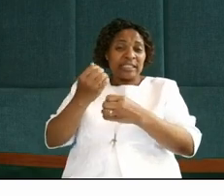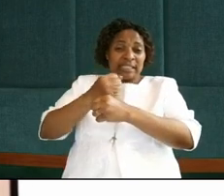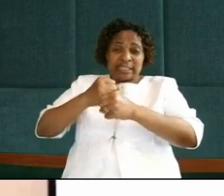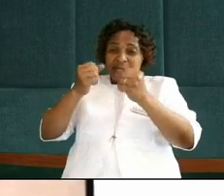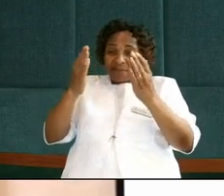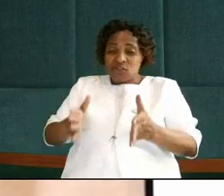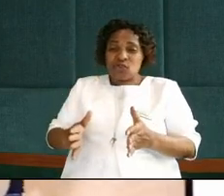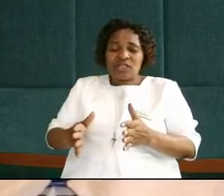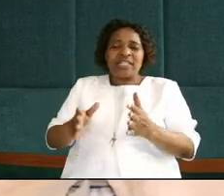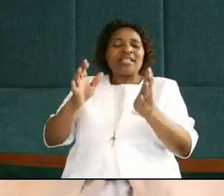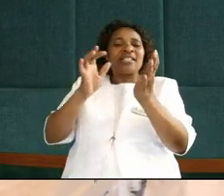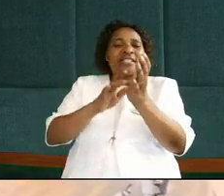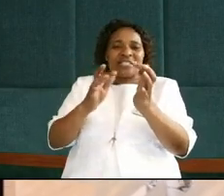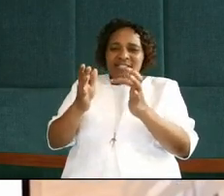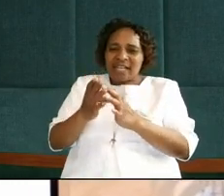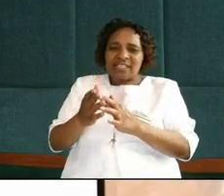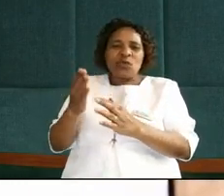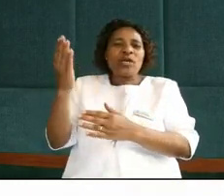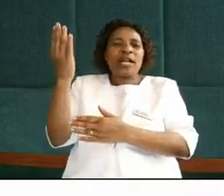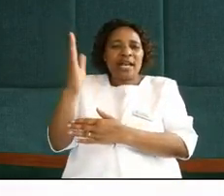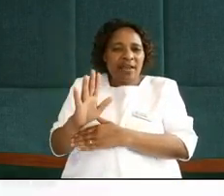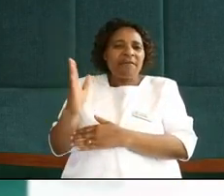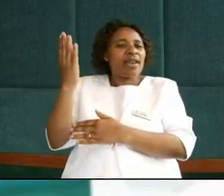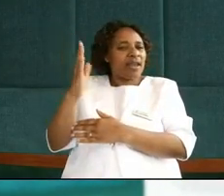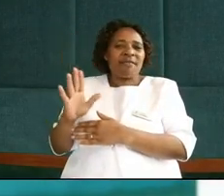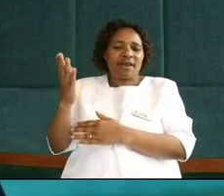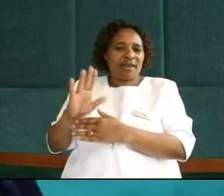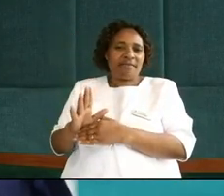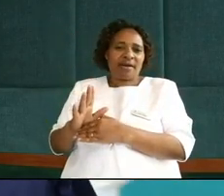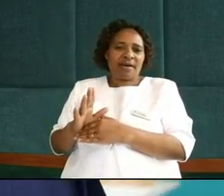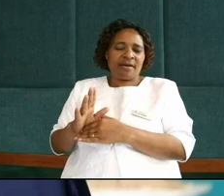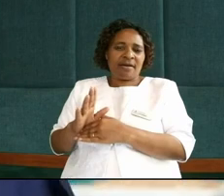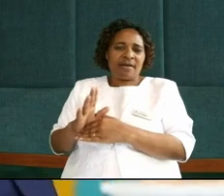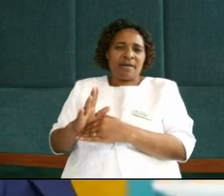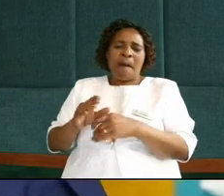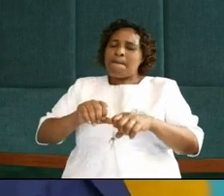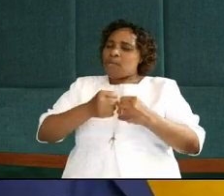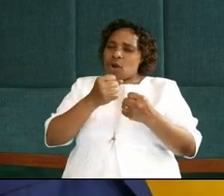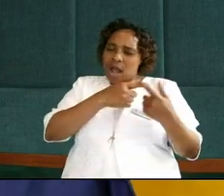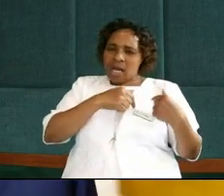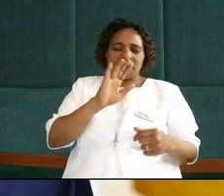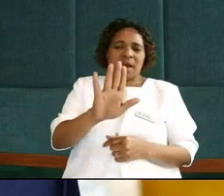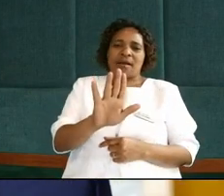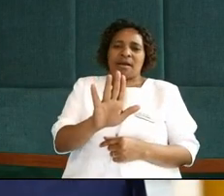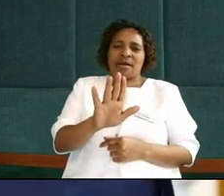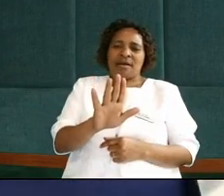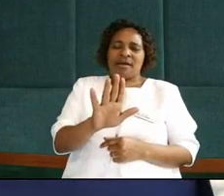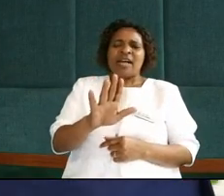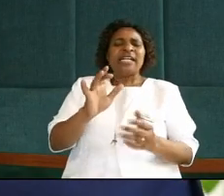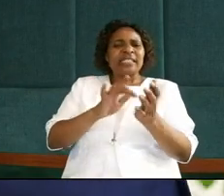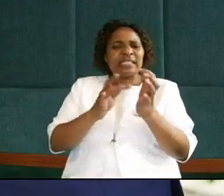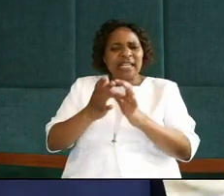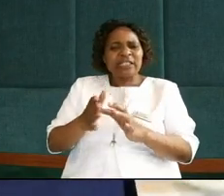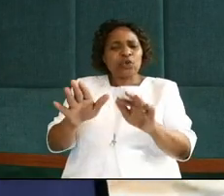our sin, Jesus will never and never and never rob your heart, Jesus is always